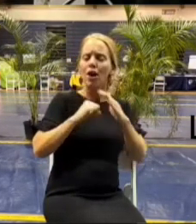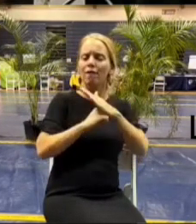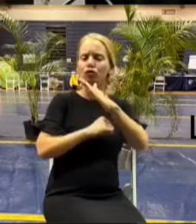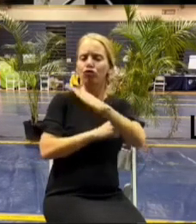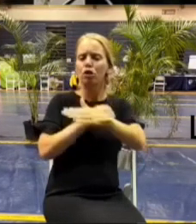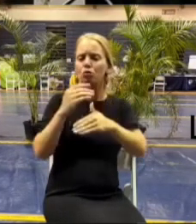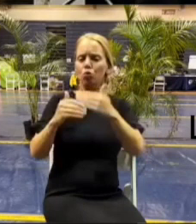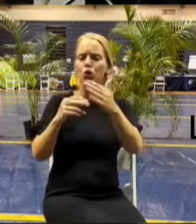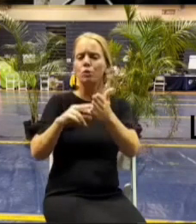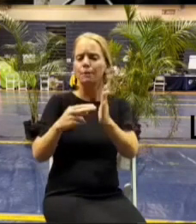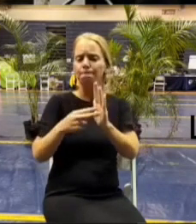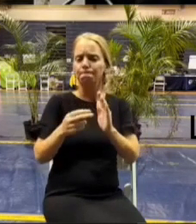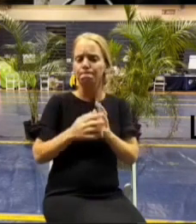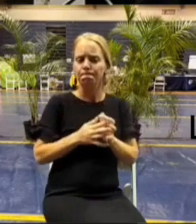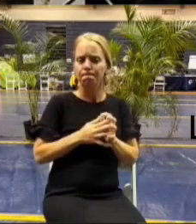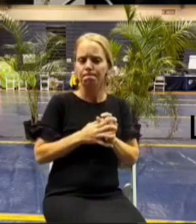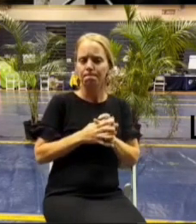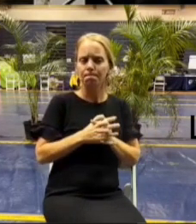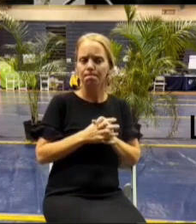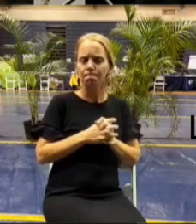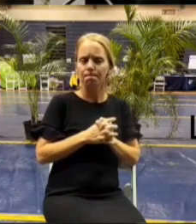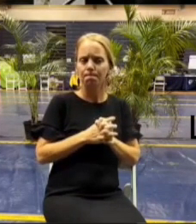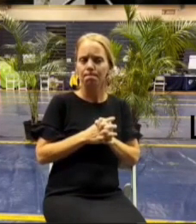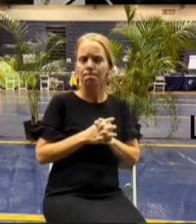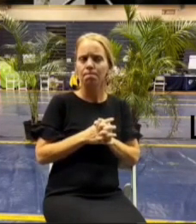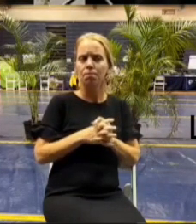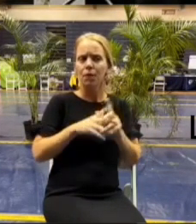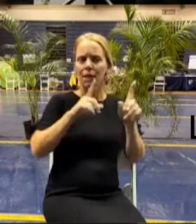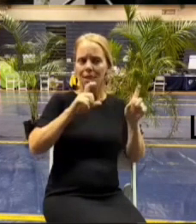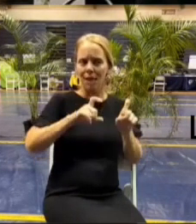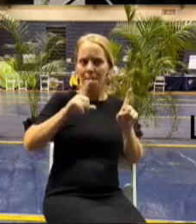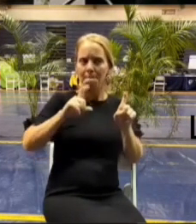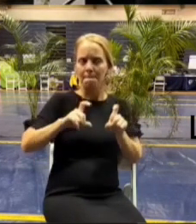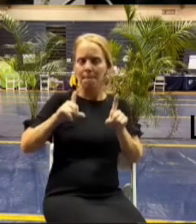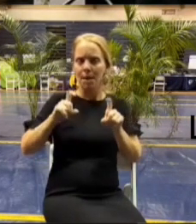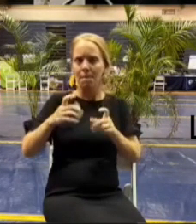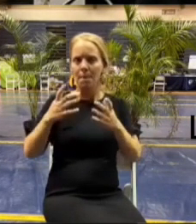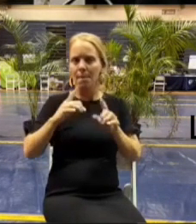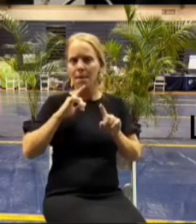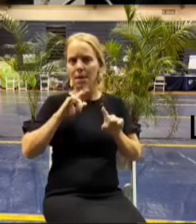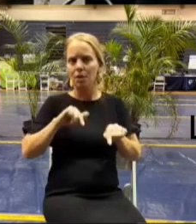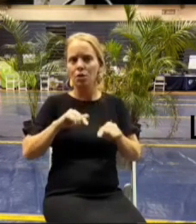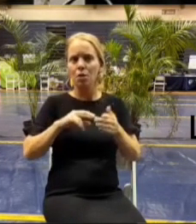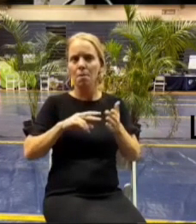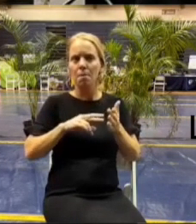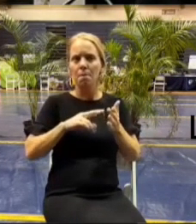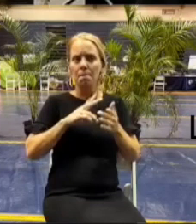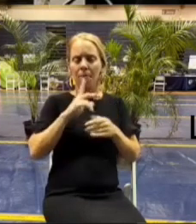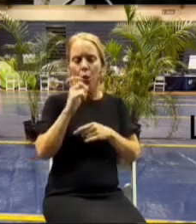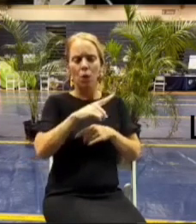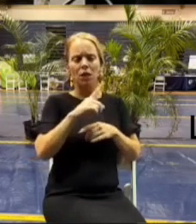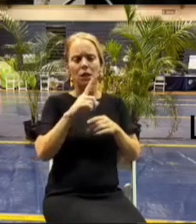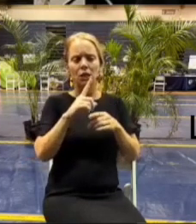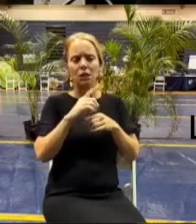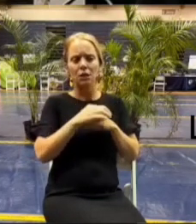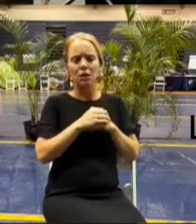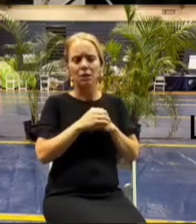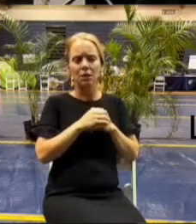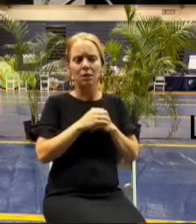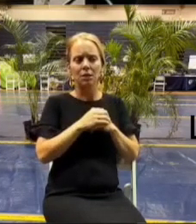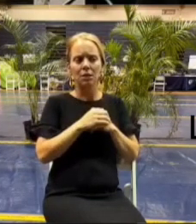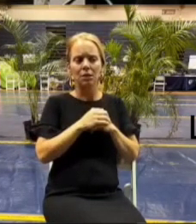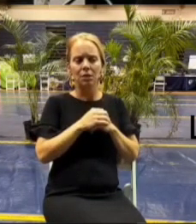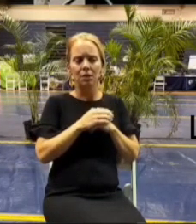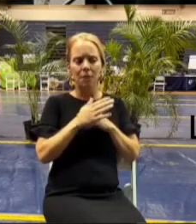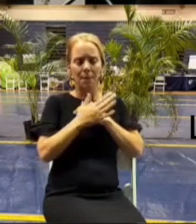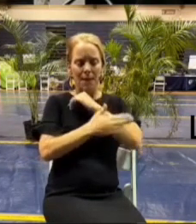process i suppose sampling could be the answer and so then my question would be for county